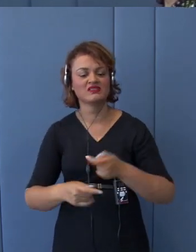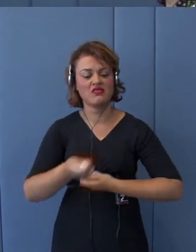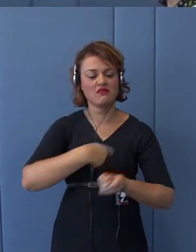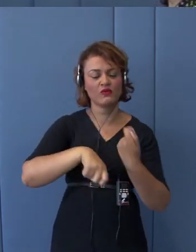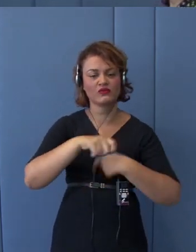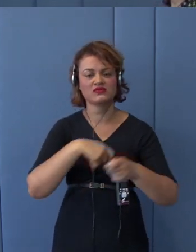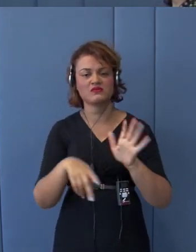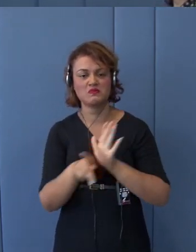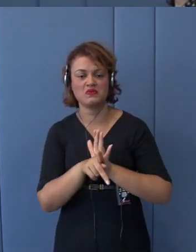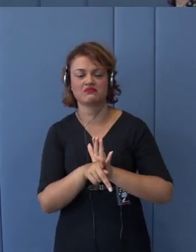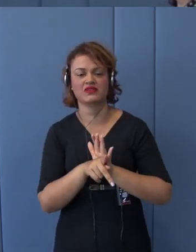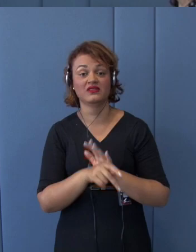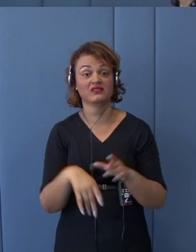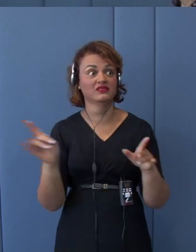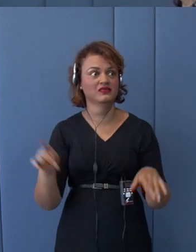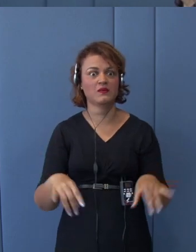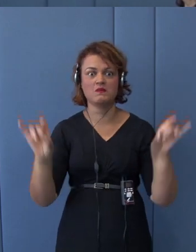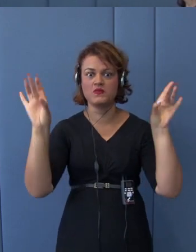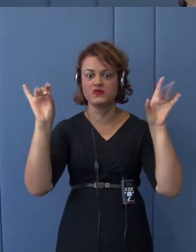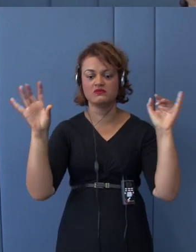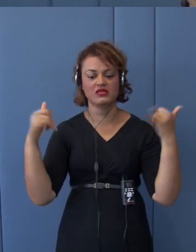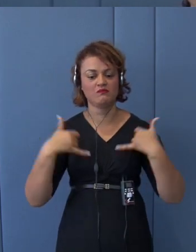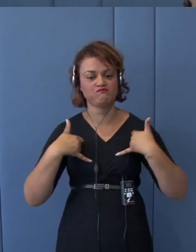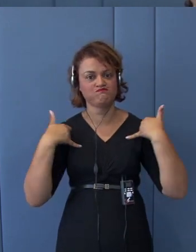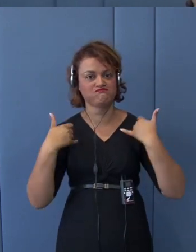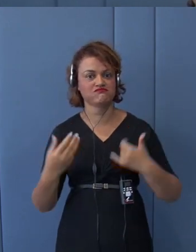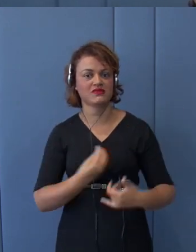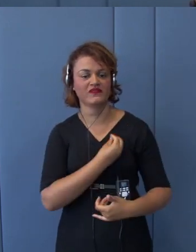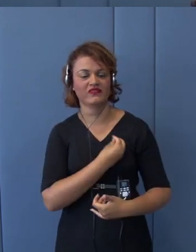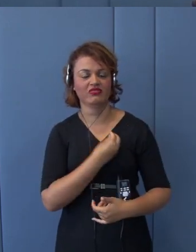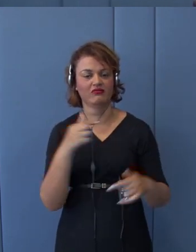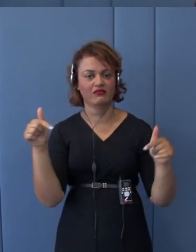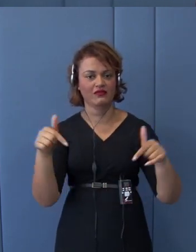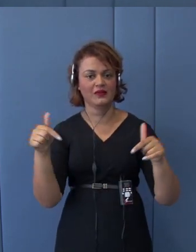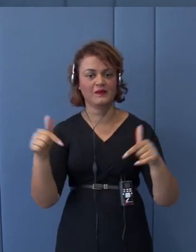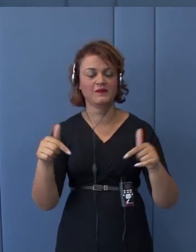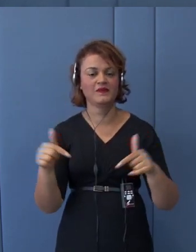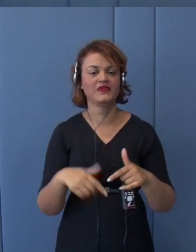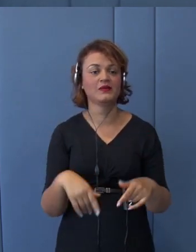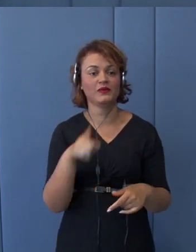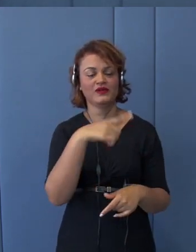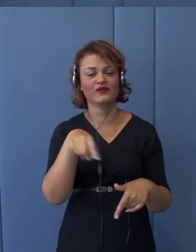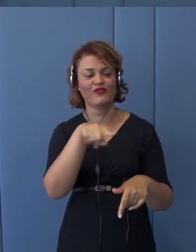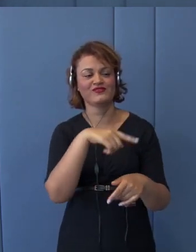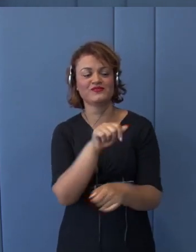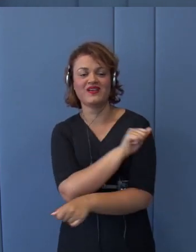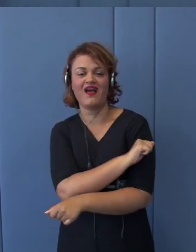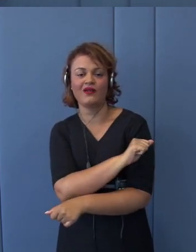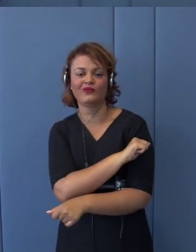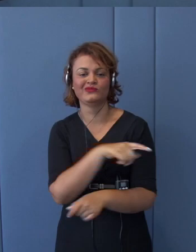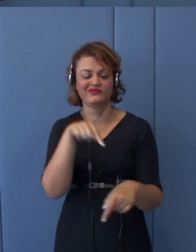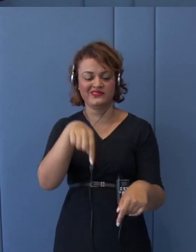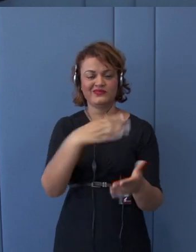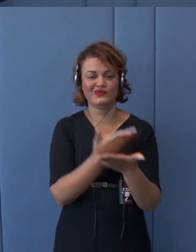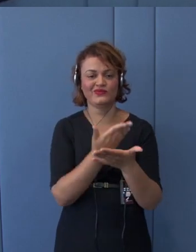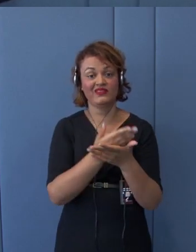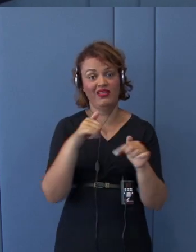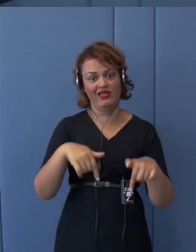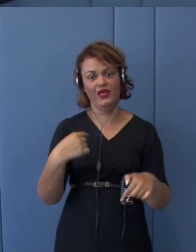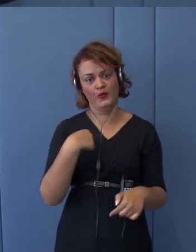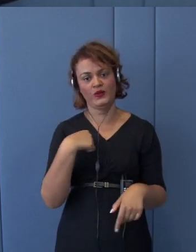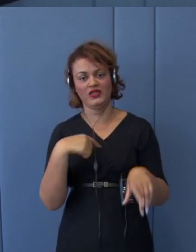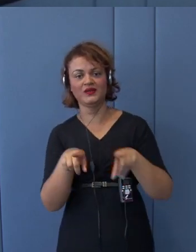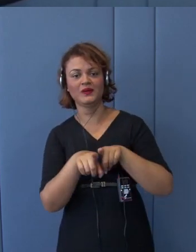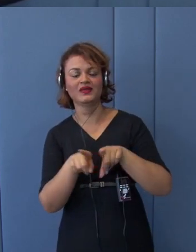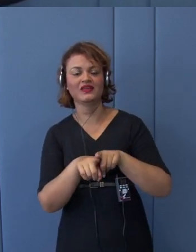real honor for all of us, the Rio Branco students, for myself, Cecilia, to hear from you, Professor. Please have